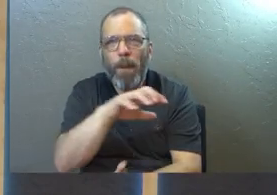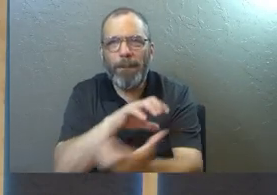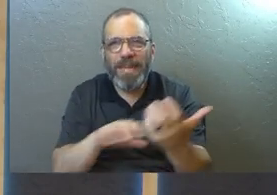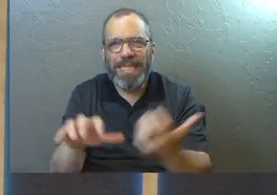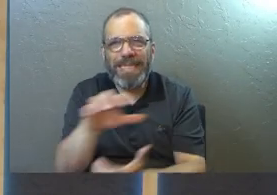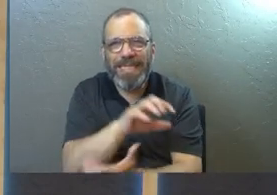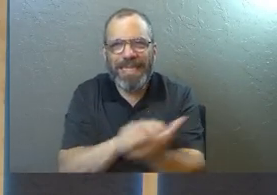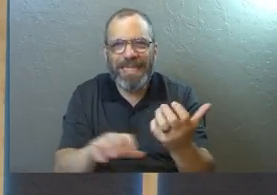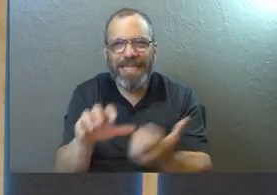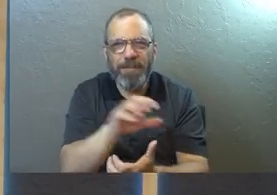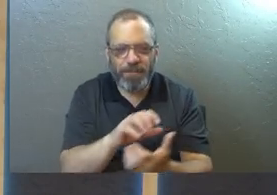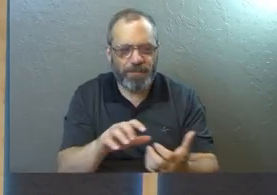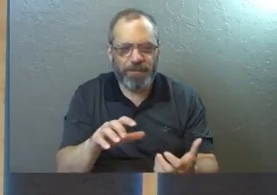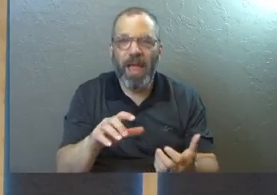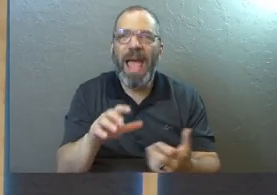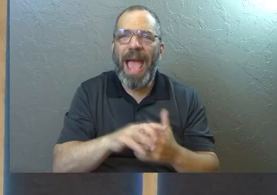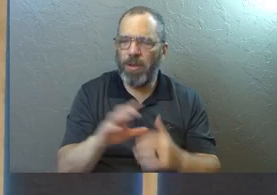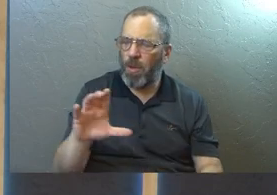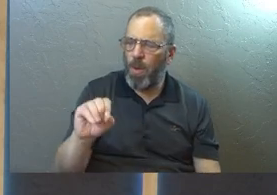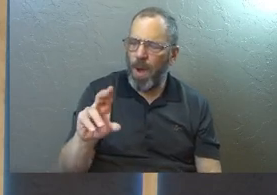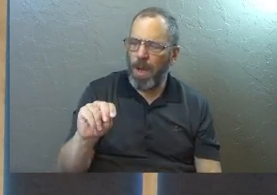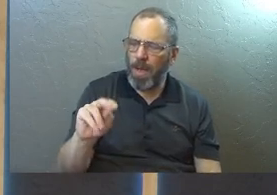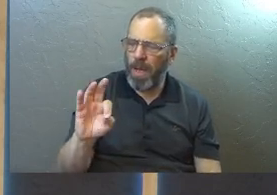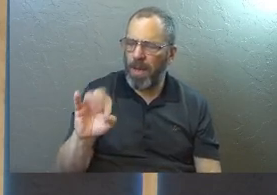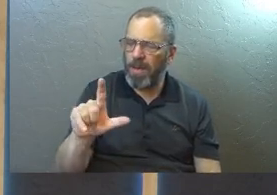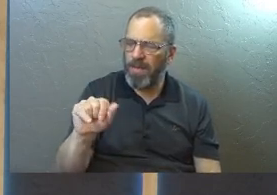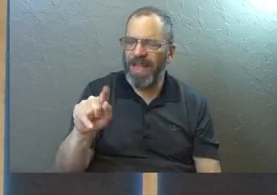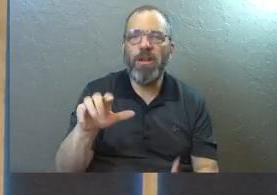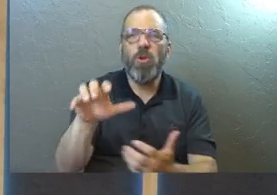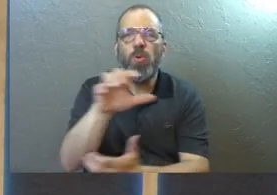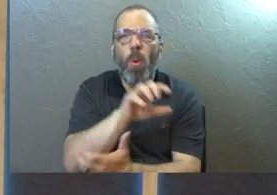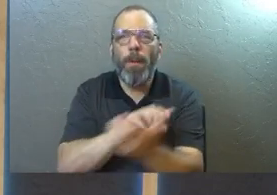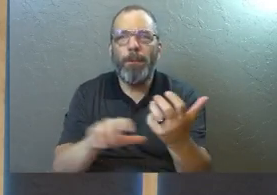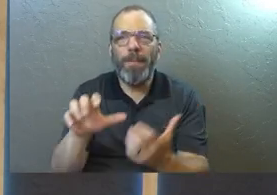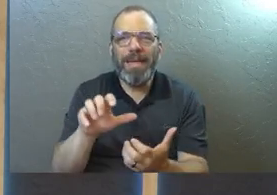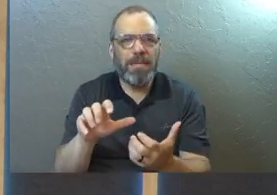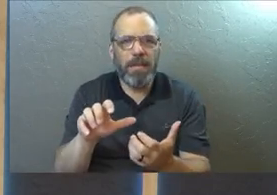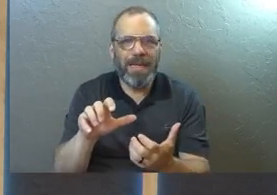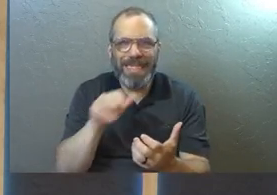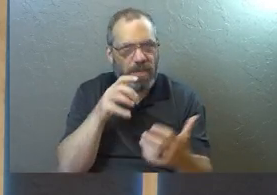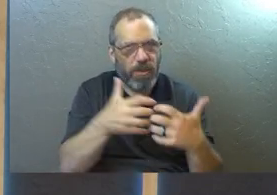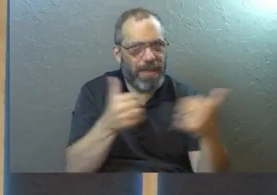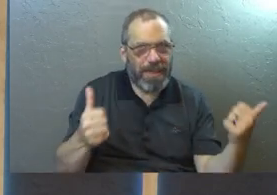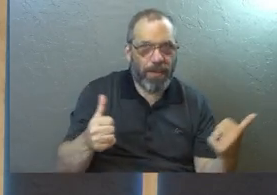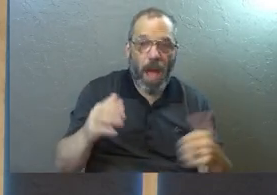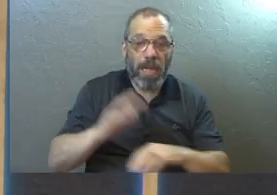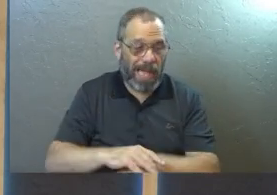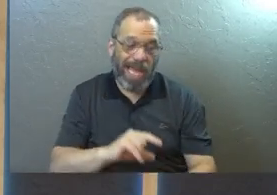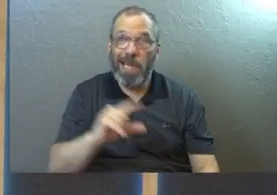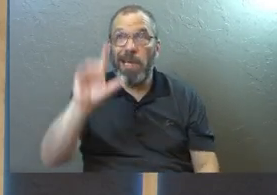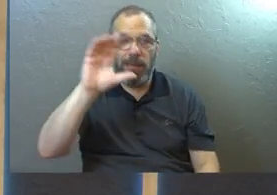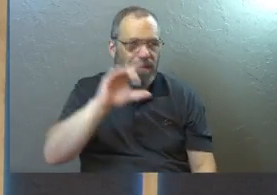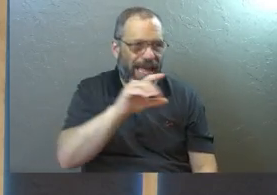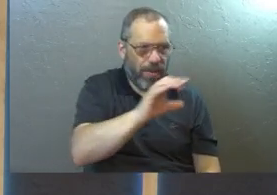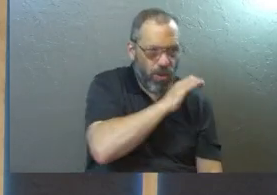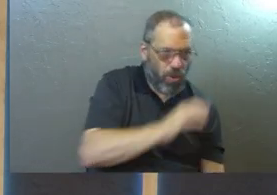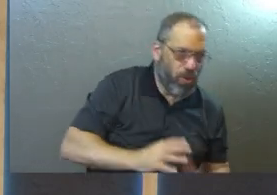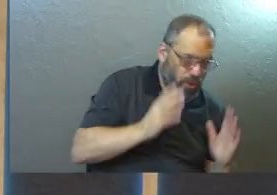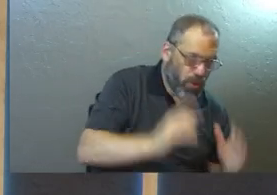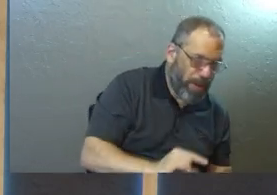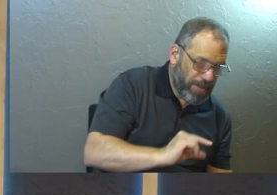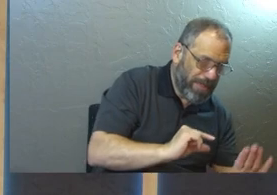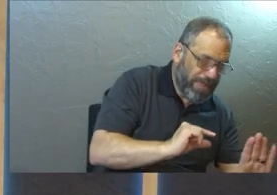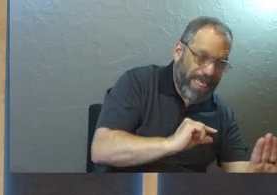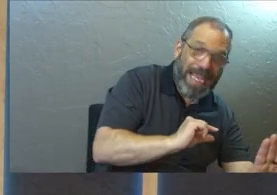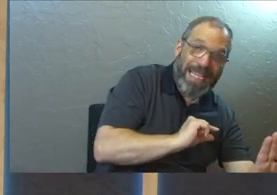stuff. And sometimes you're conflating or mixing some things that shouldn't be mixed. Again, like the guilt of God's people and the guilt of